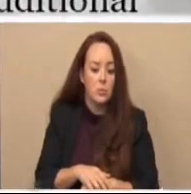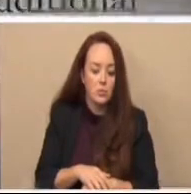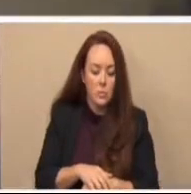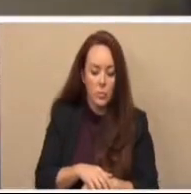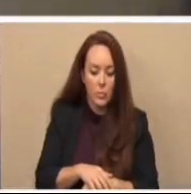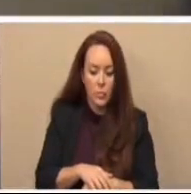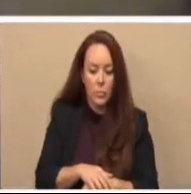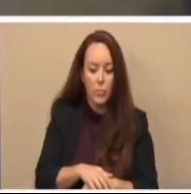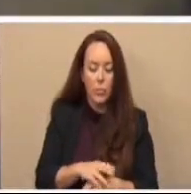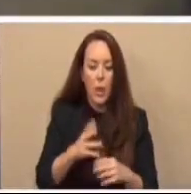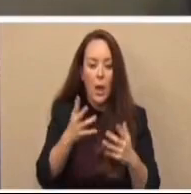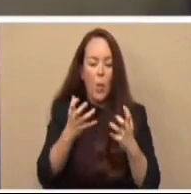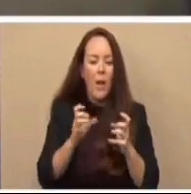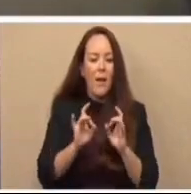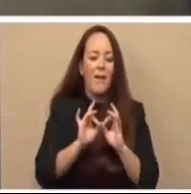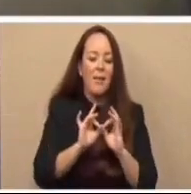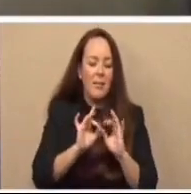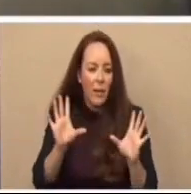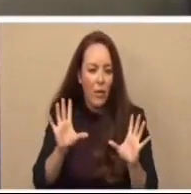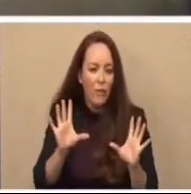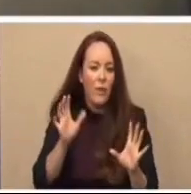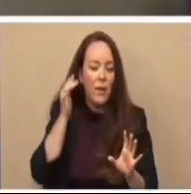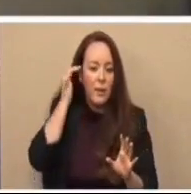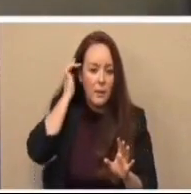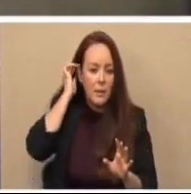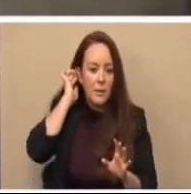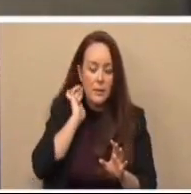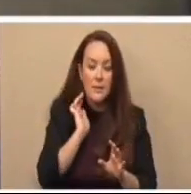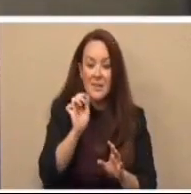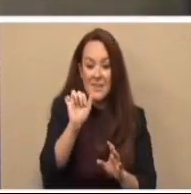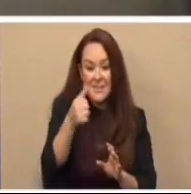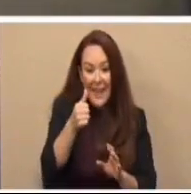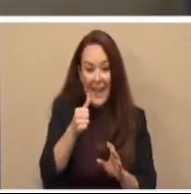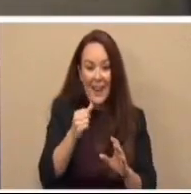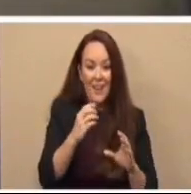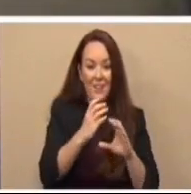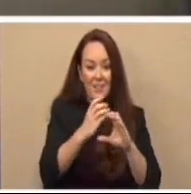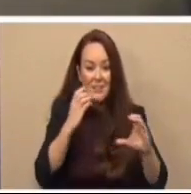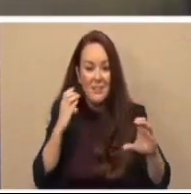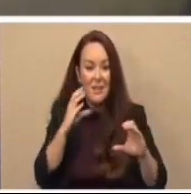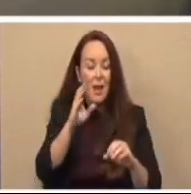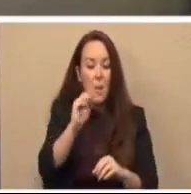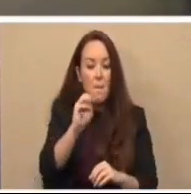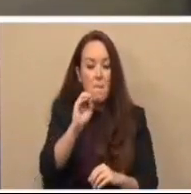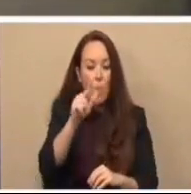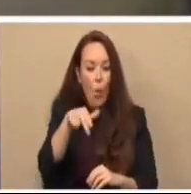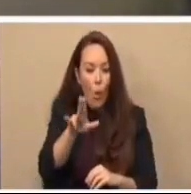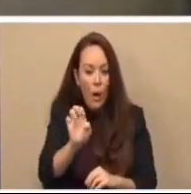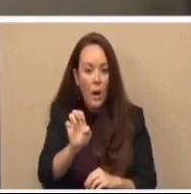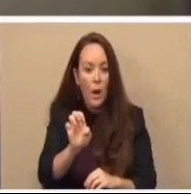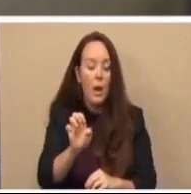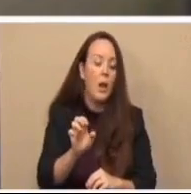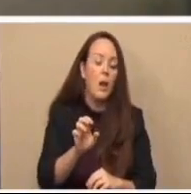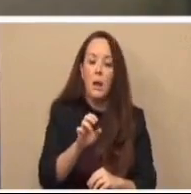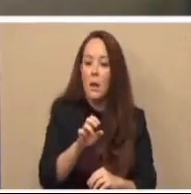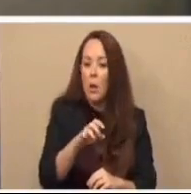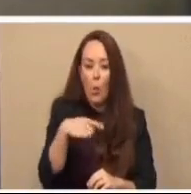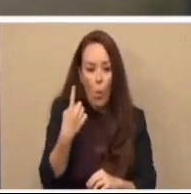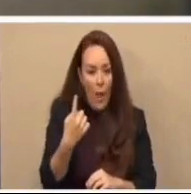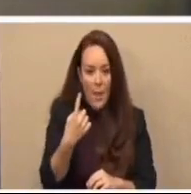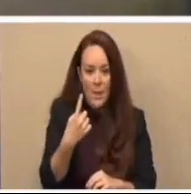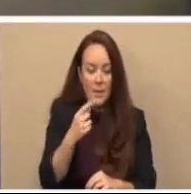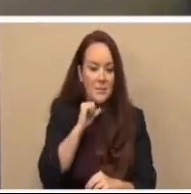To clarify, there are 10 mobile morgues. One is not optional,